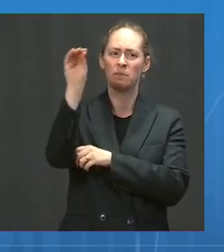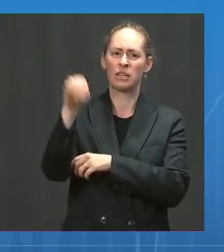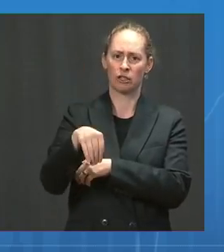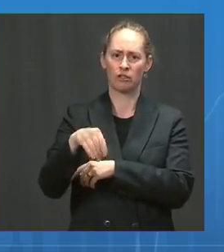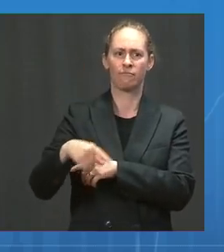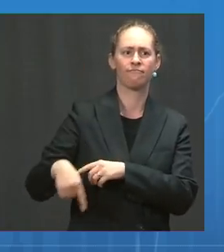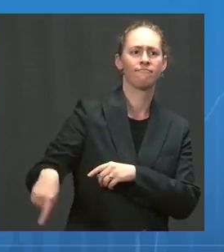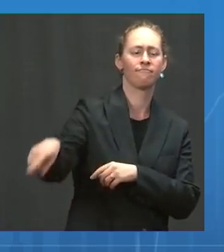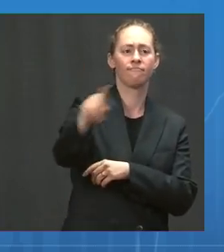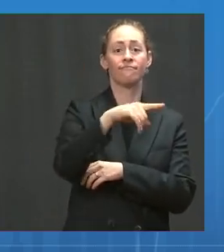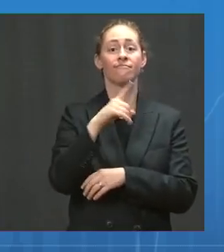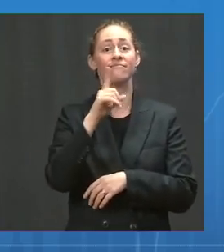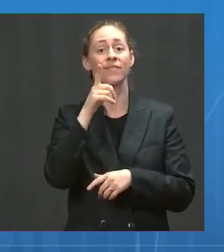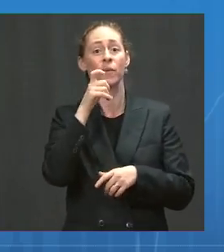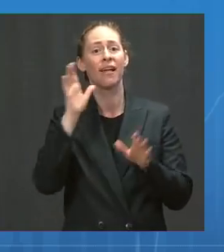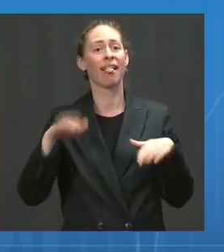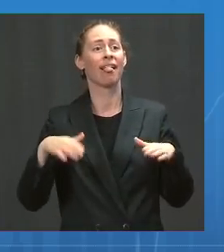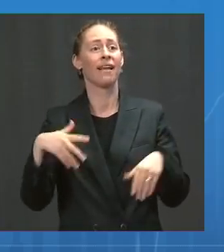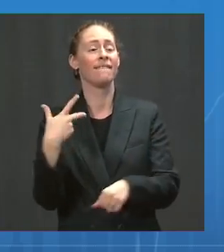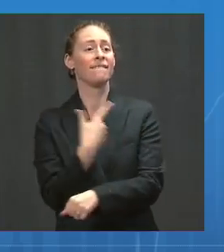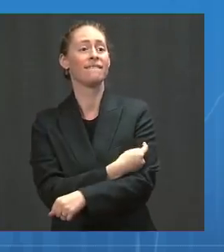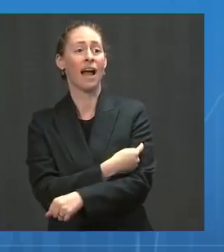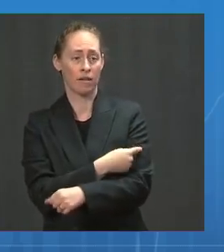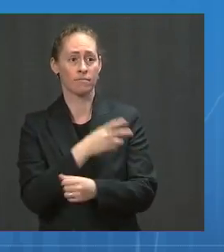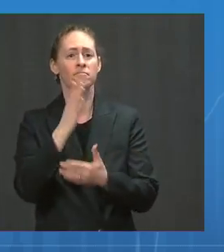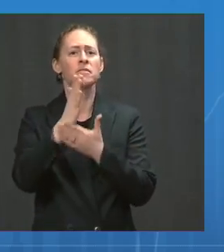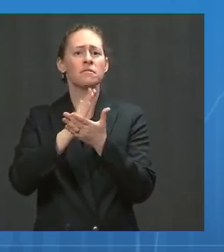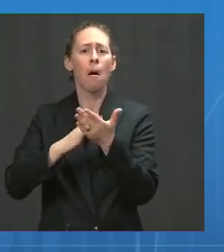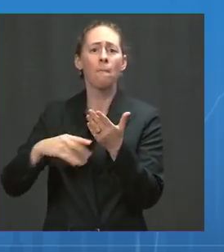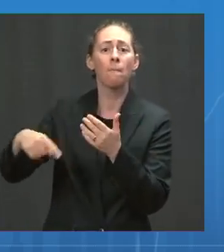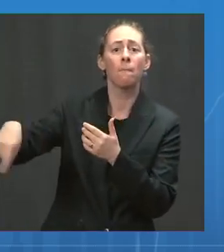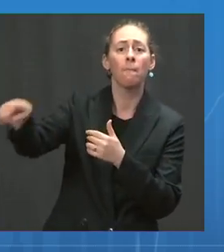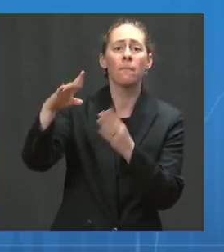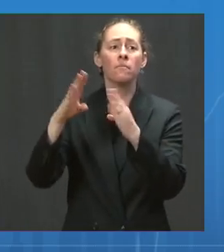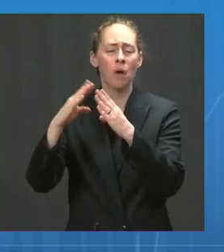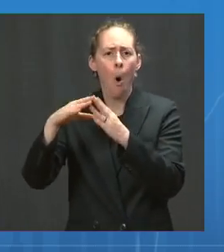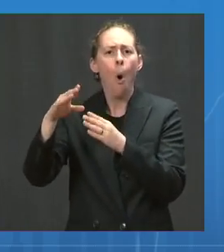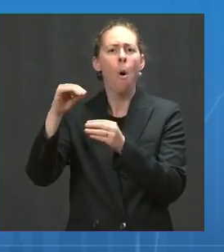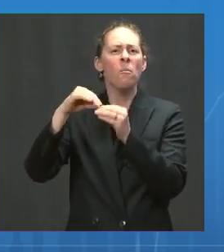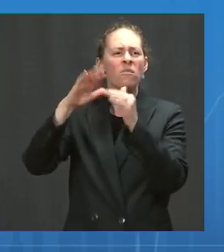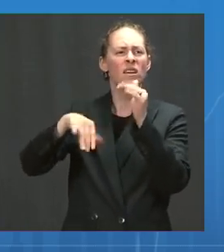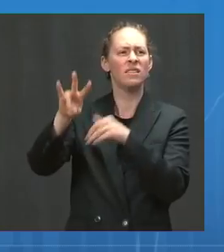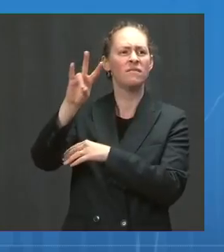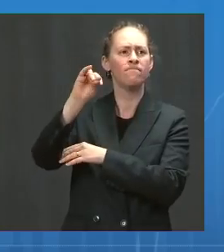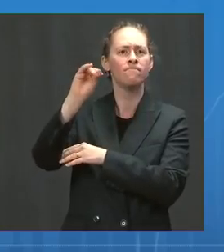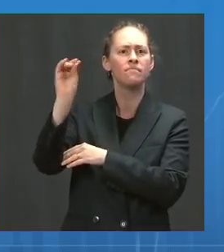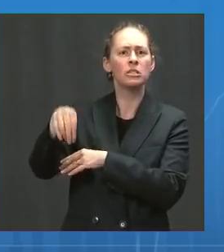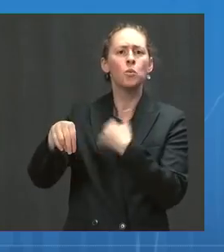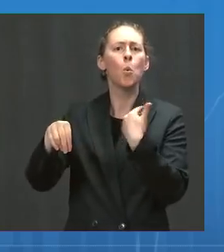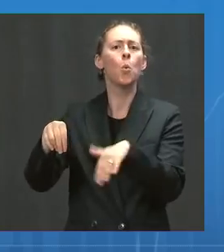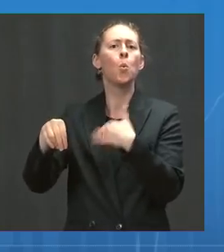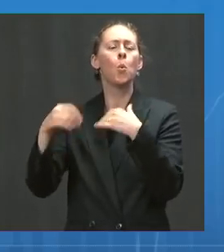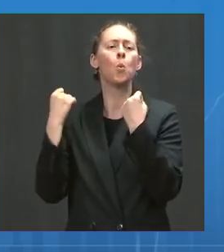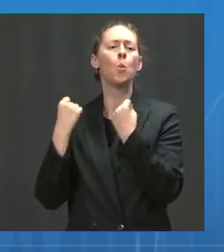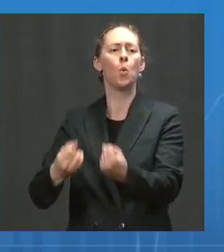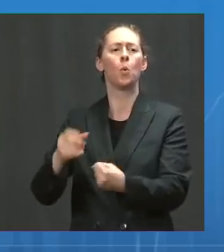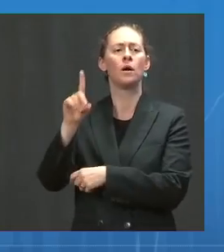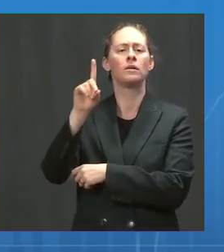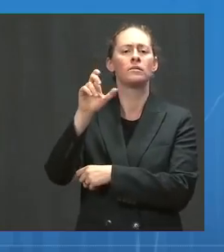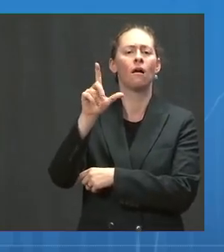than 70 percent. That is the sobering news. But take a look at what's going on worldwide with